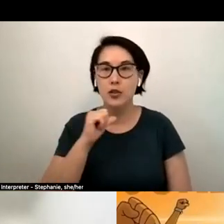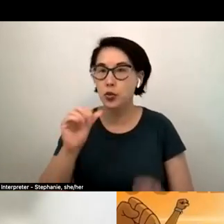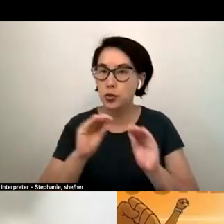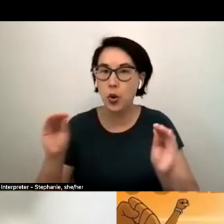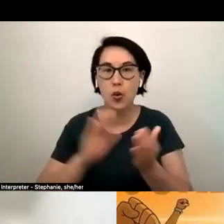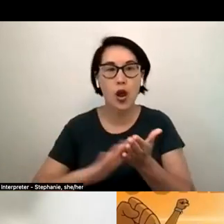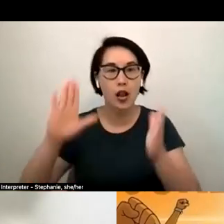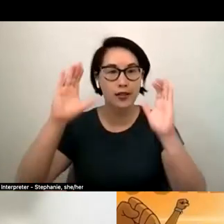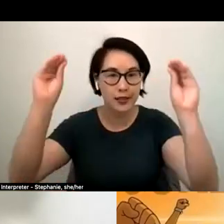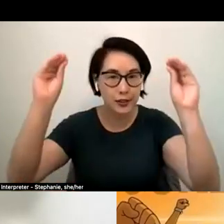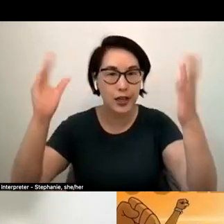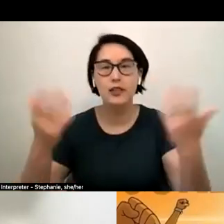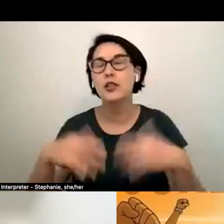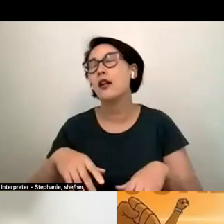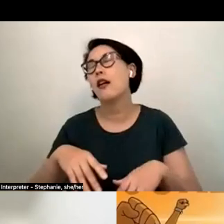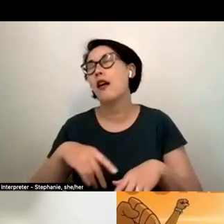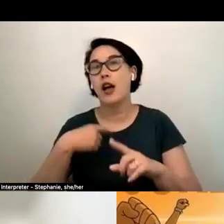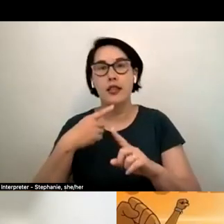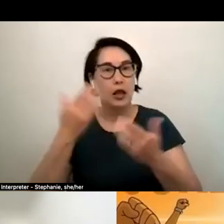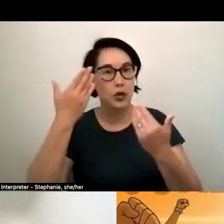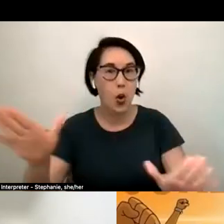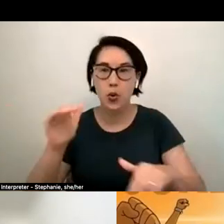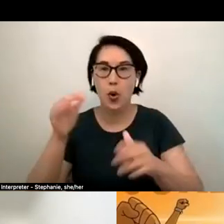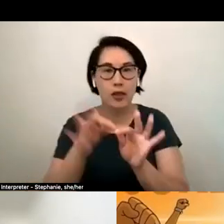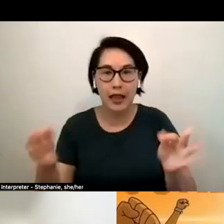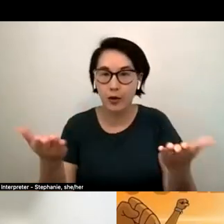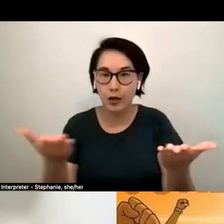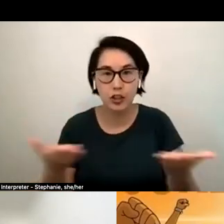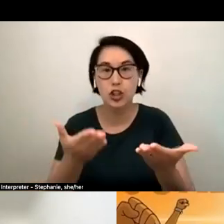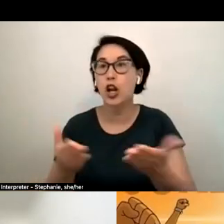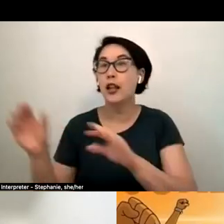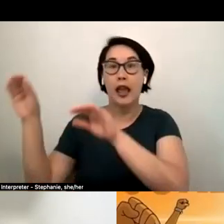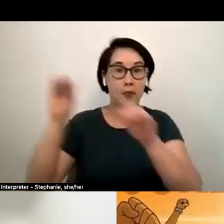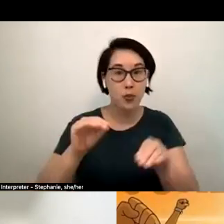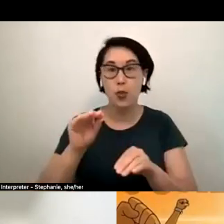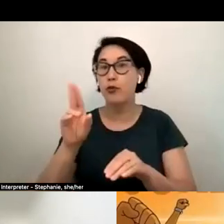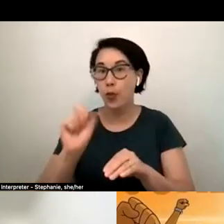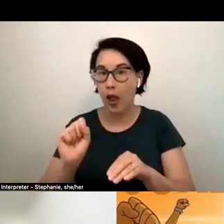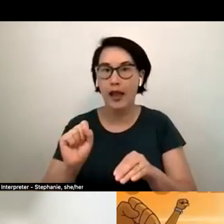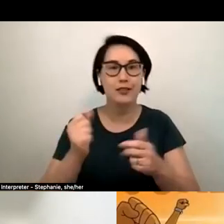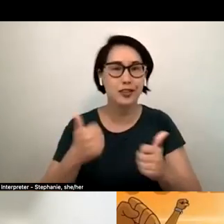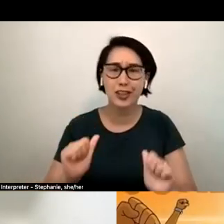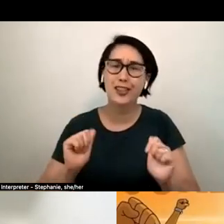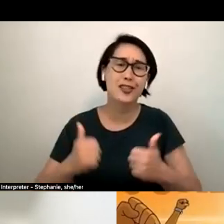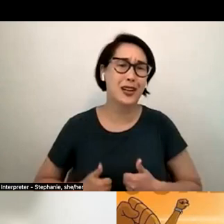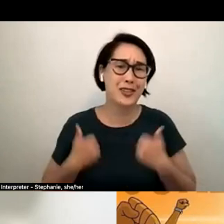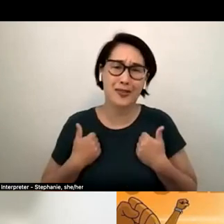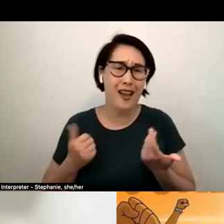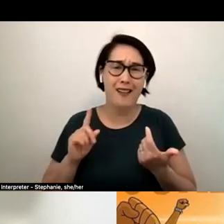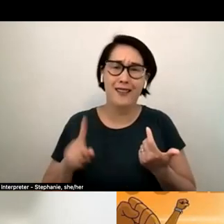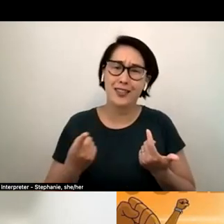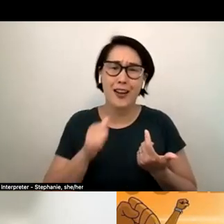you're young not knowing the language and then after that you're just trying to survive every day you know and so that makes it very difficult to